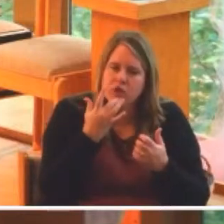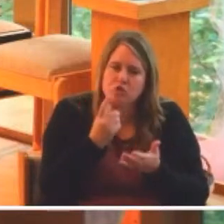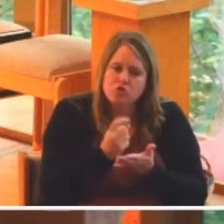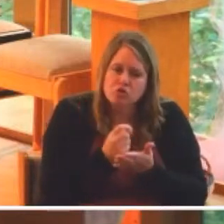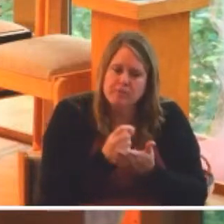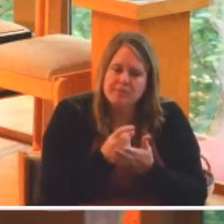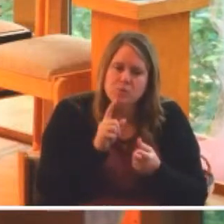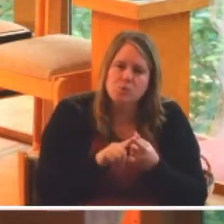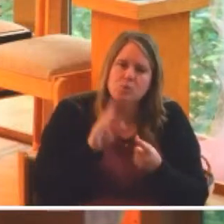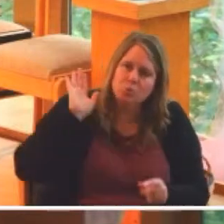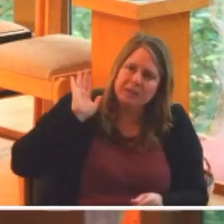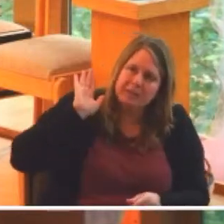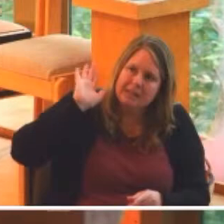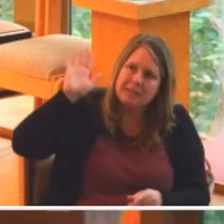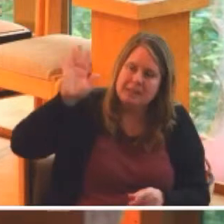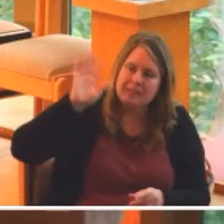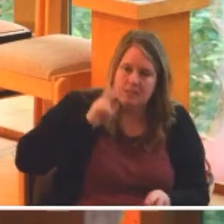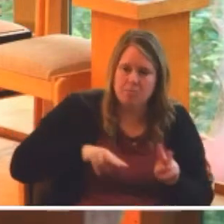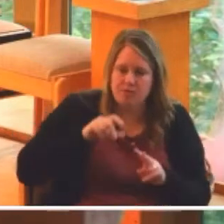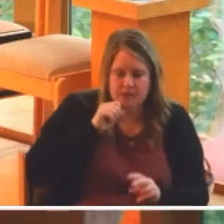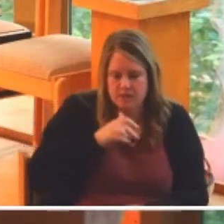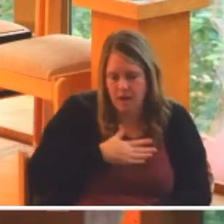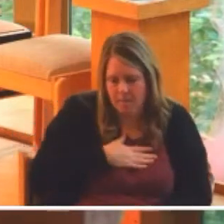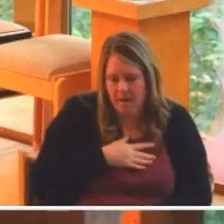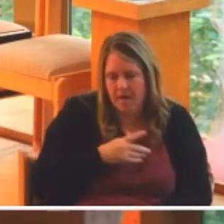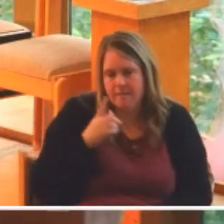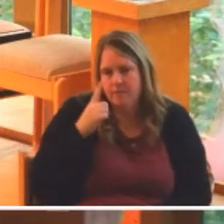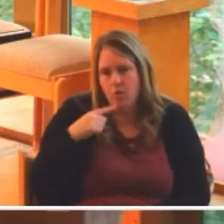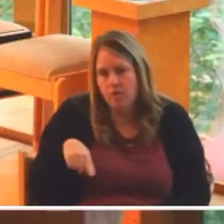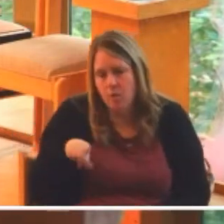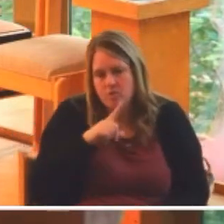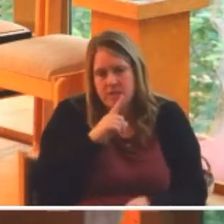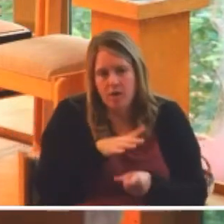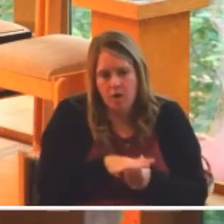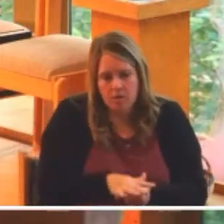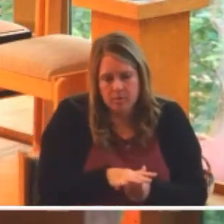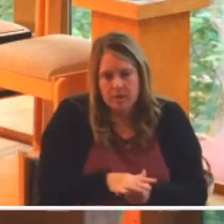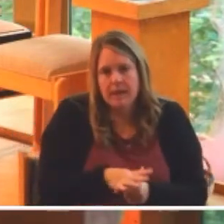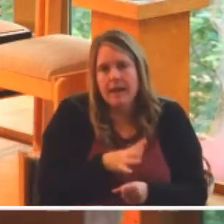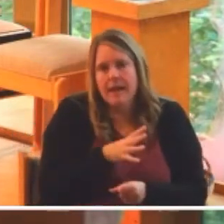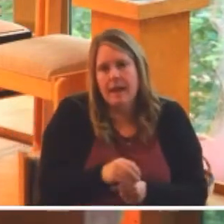Preference for the observations of the powerless, the poor, the oppressed, and the dispossessed.